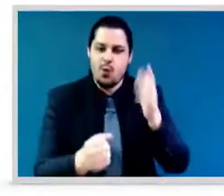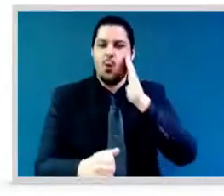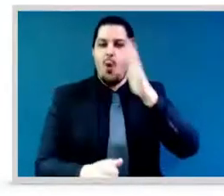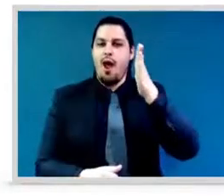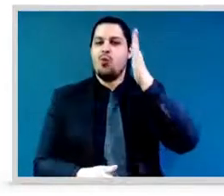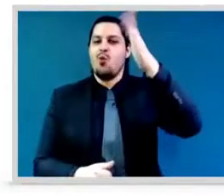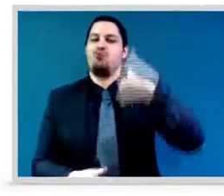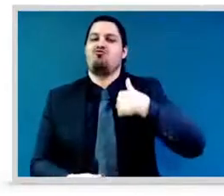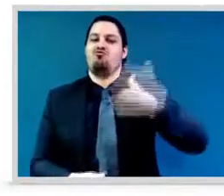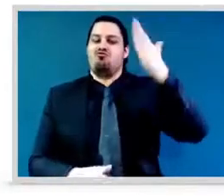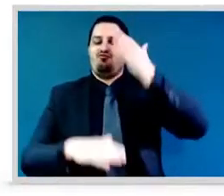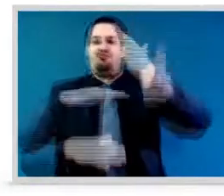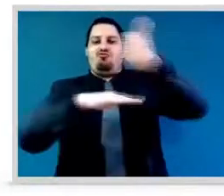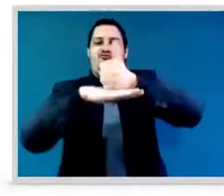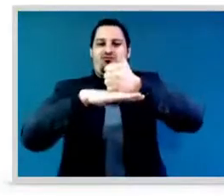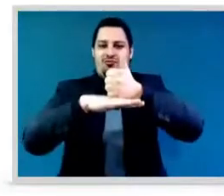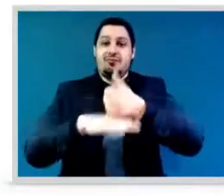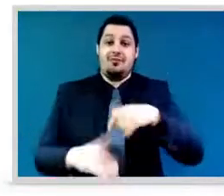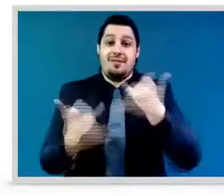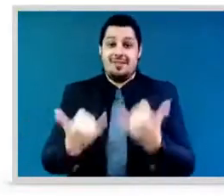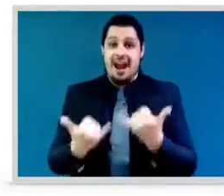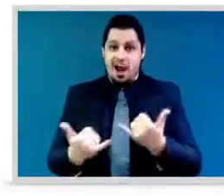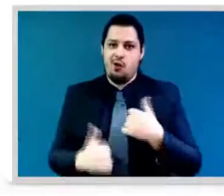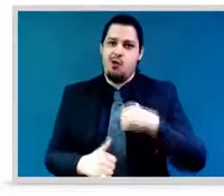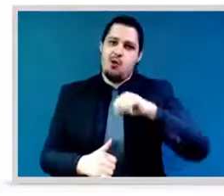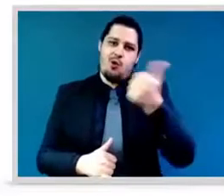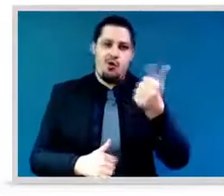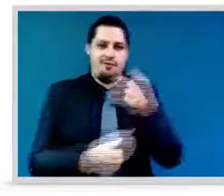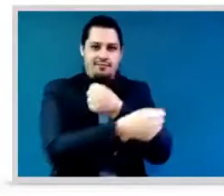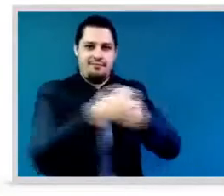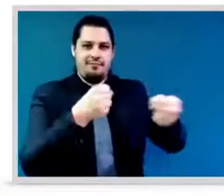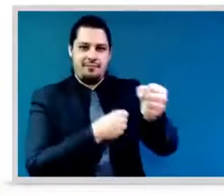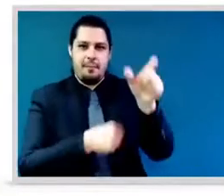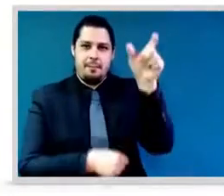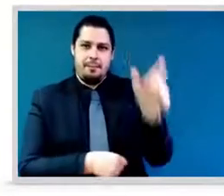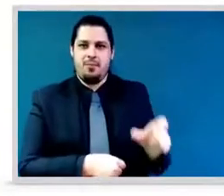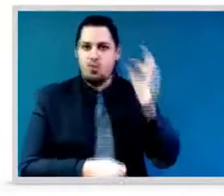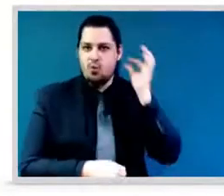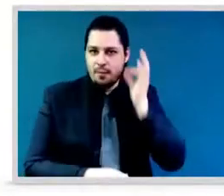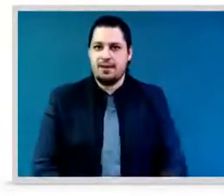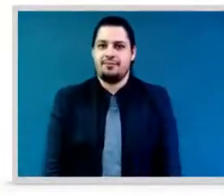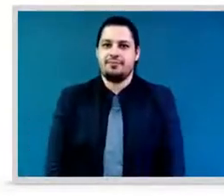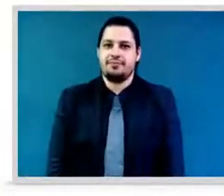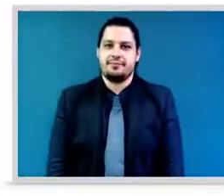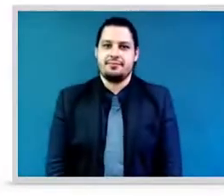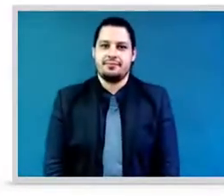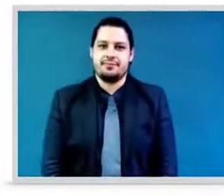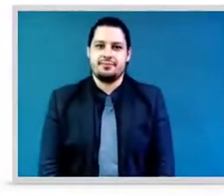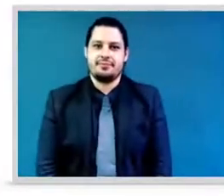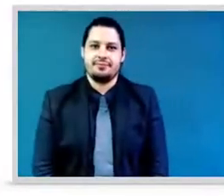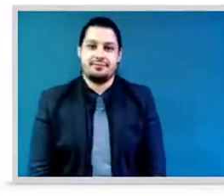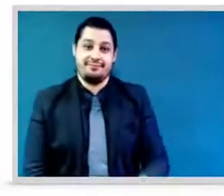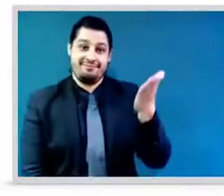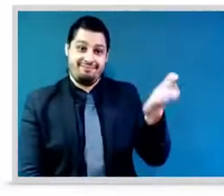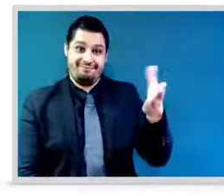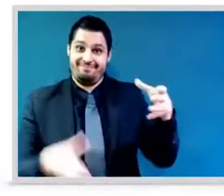um now it's kind of funny for me to say you're you're one of the youth representatives uh on this panel